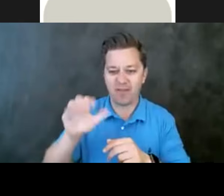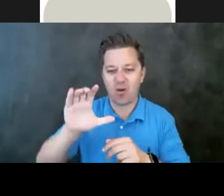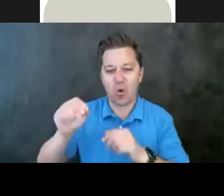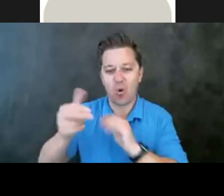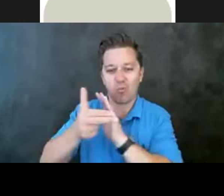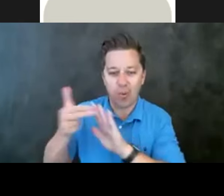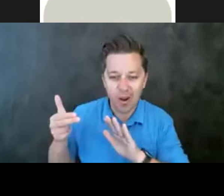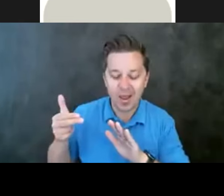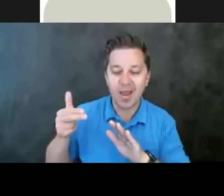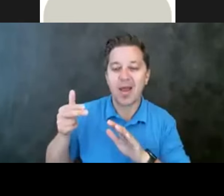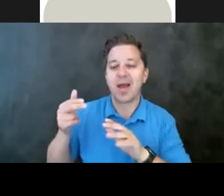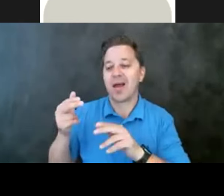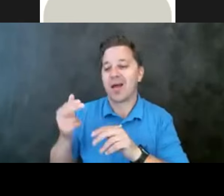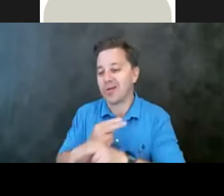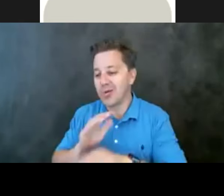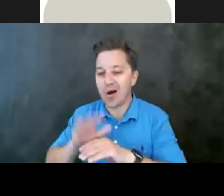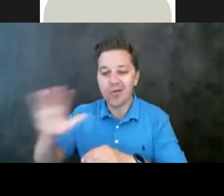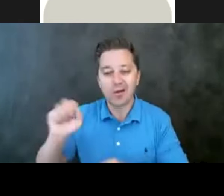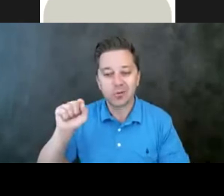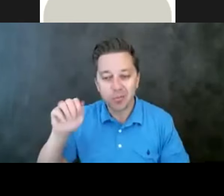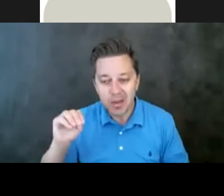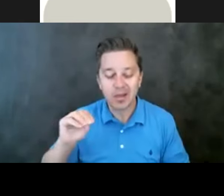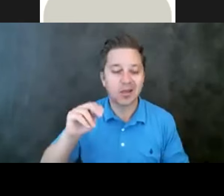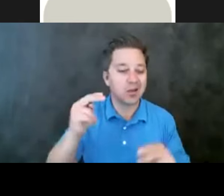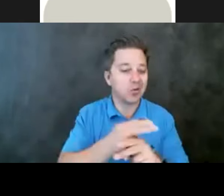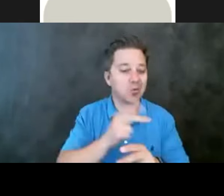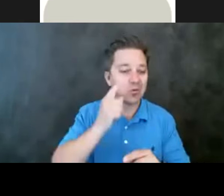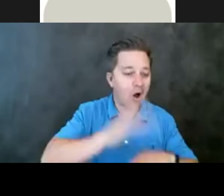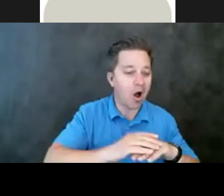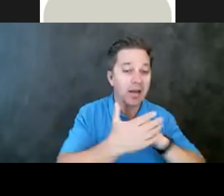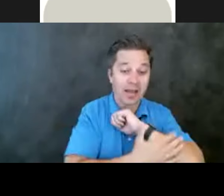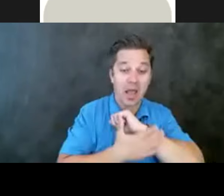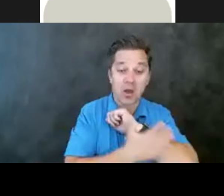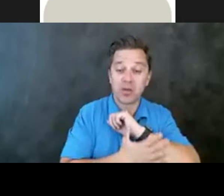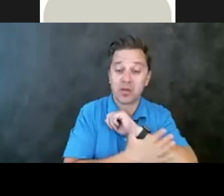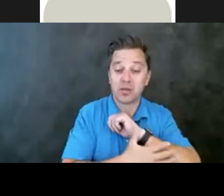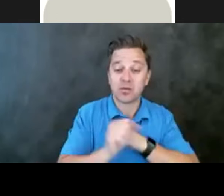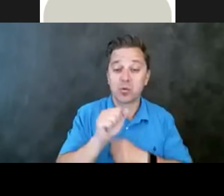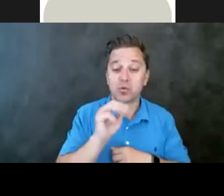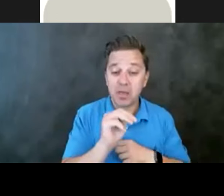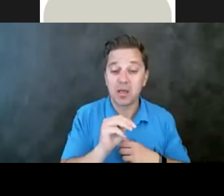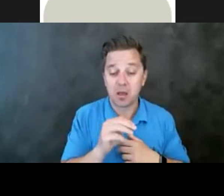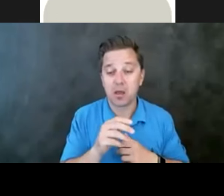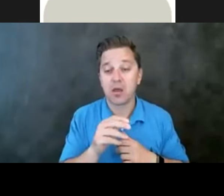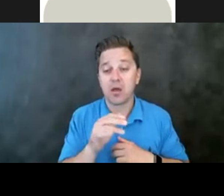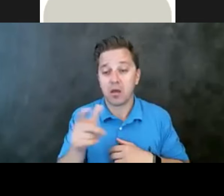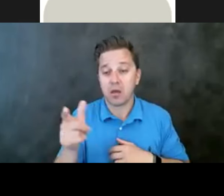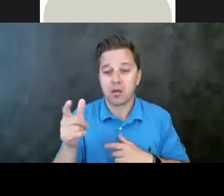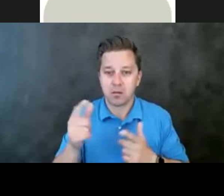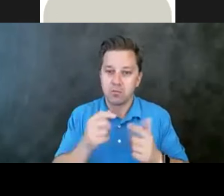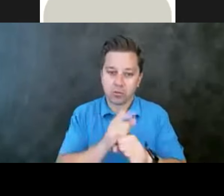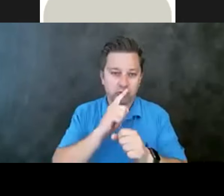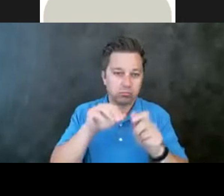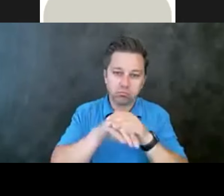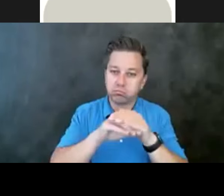and we can share it on county social medias. Just really something that, um, is accessible to